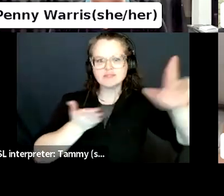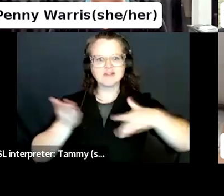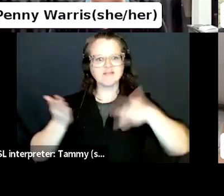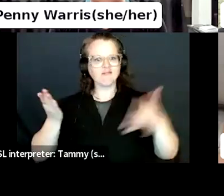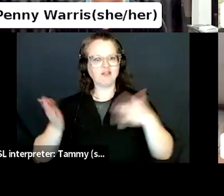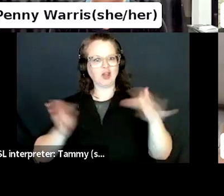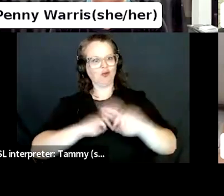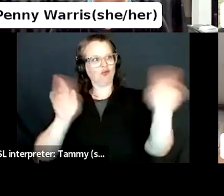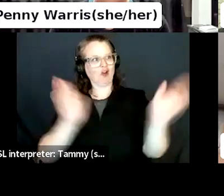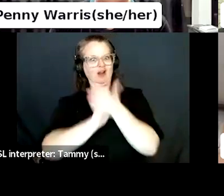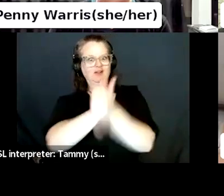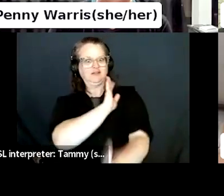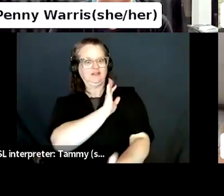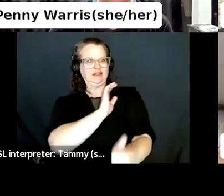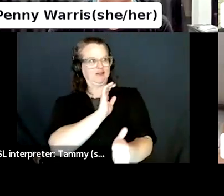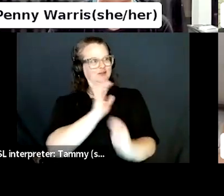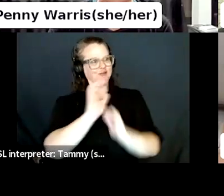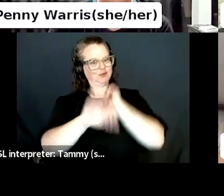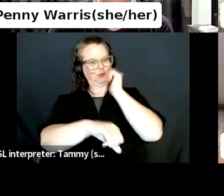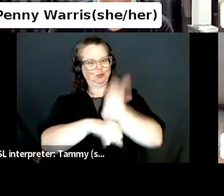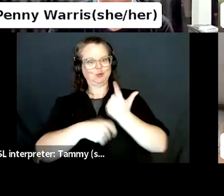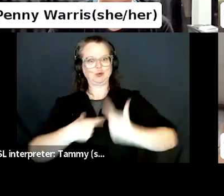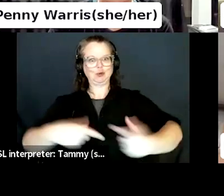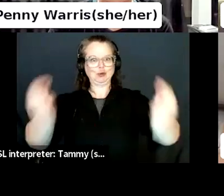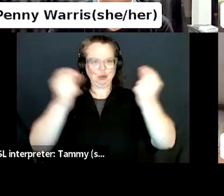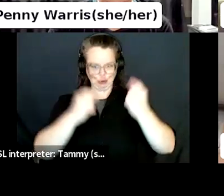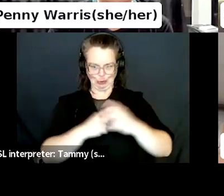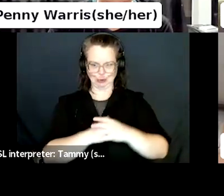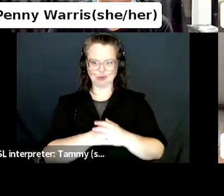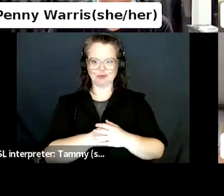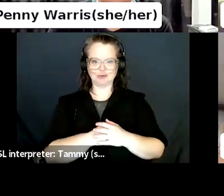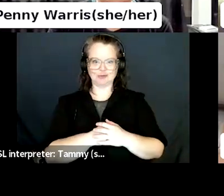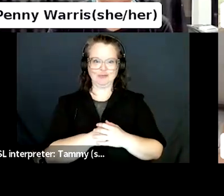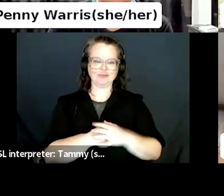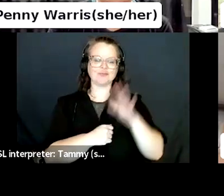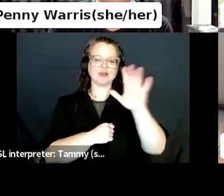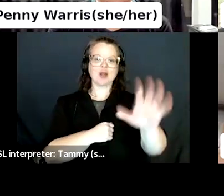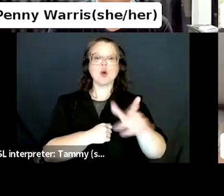Penny, we're going to start with you, because your store has been around the longest.